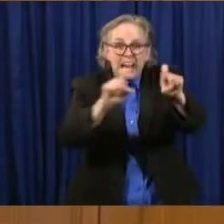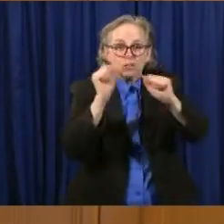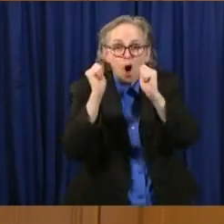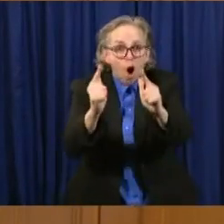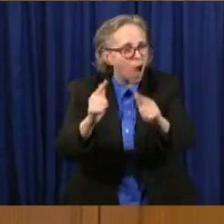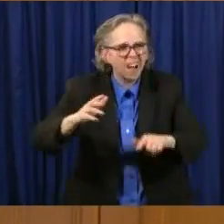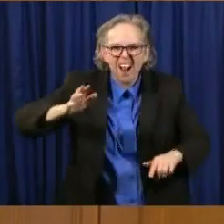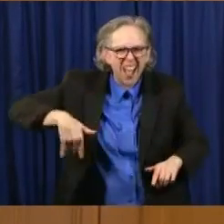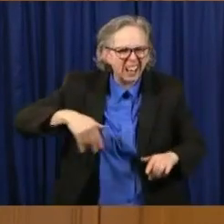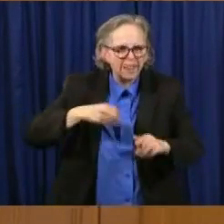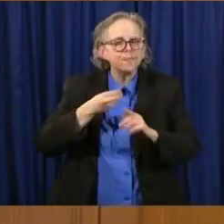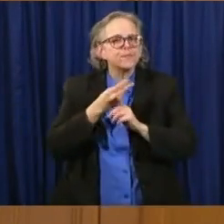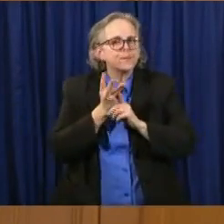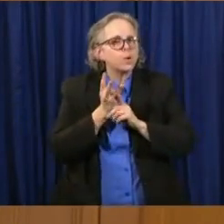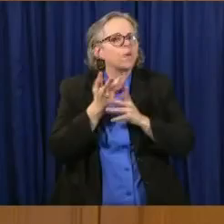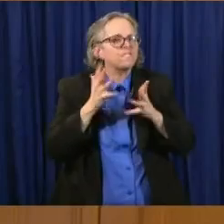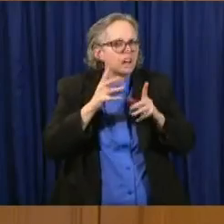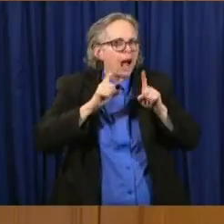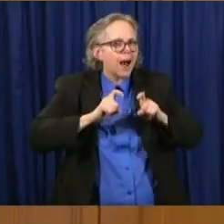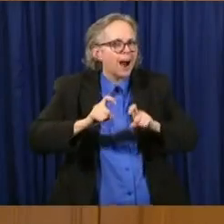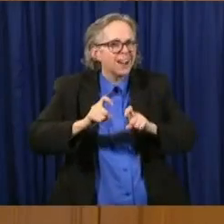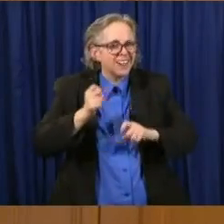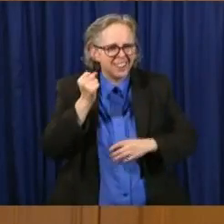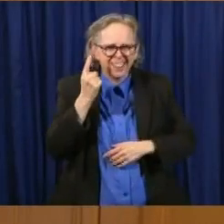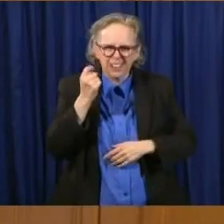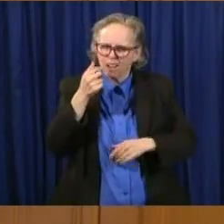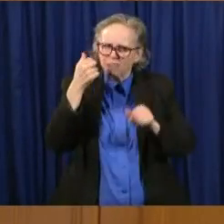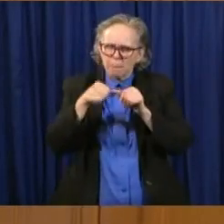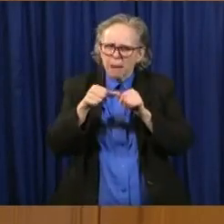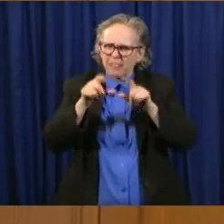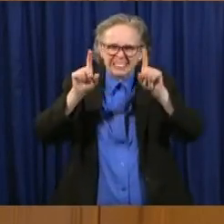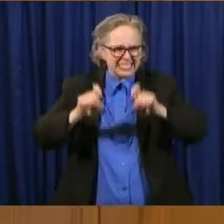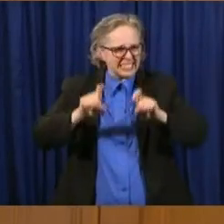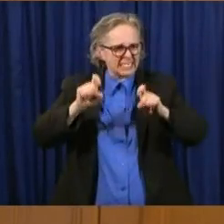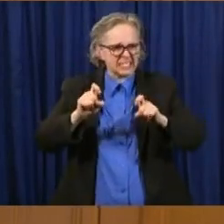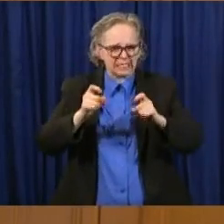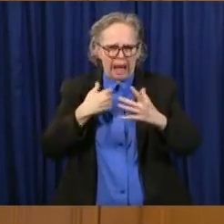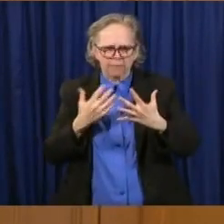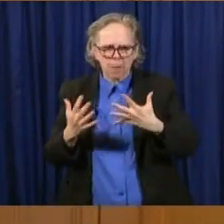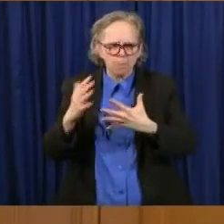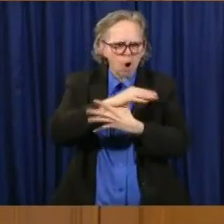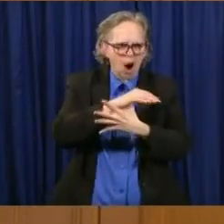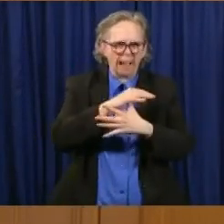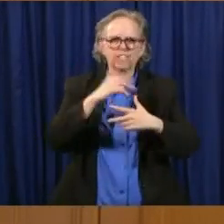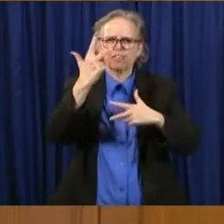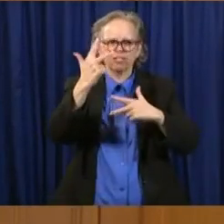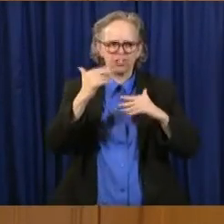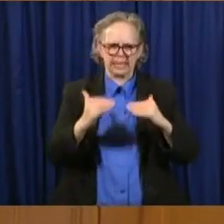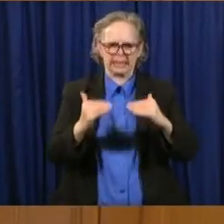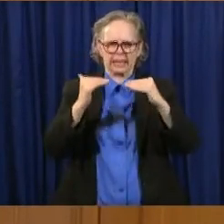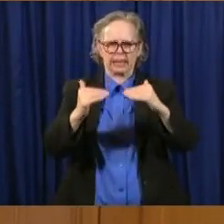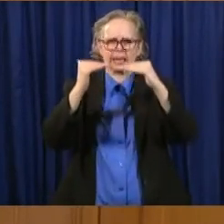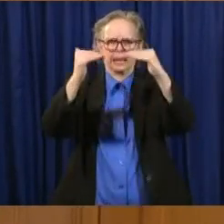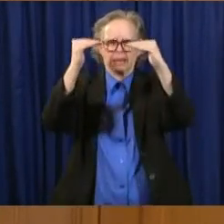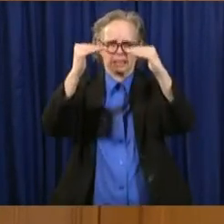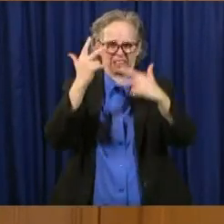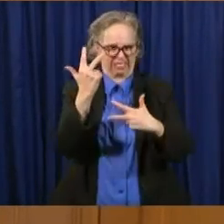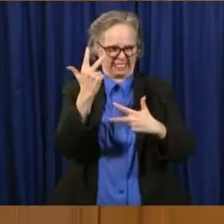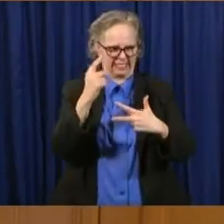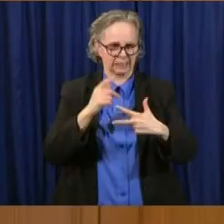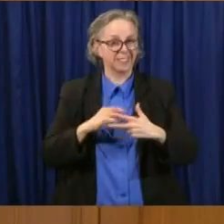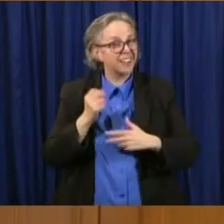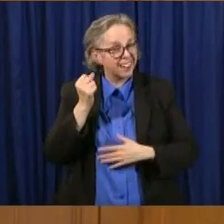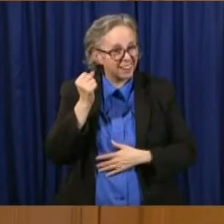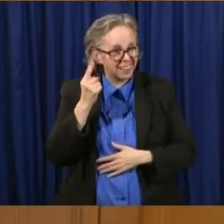we prioritize our testing that we have on three tiers and that most of the cases, no matter what number that number